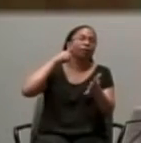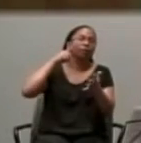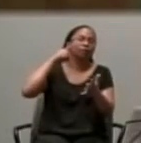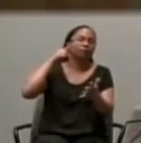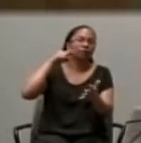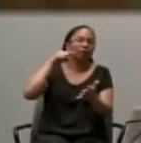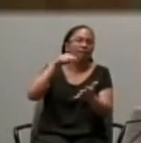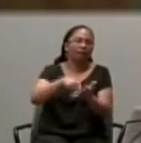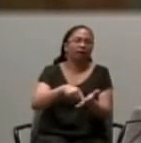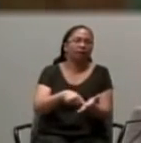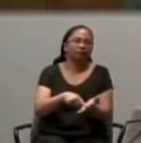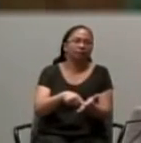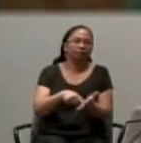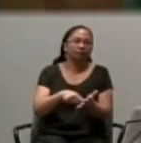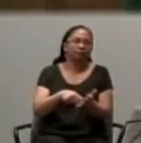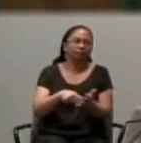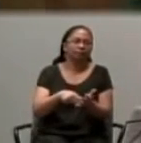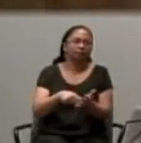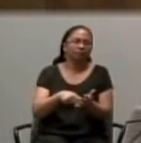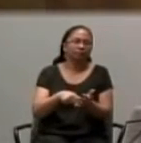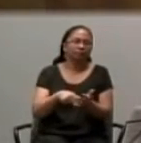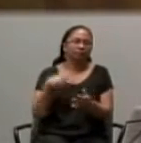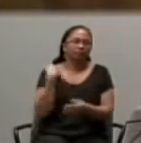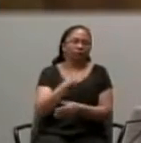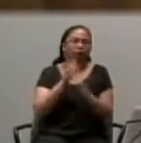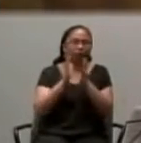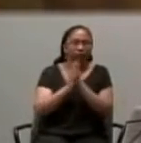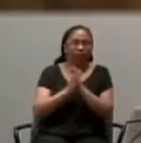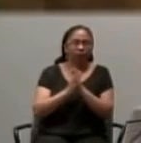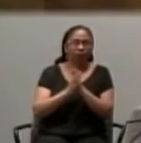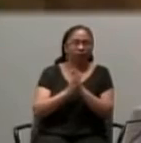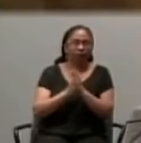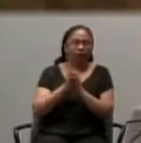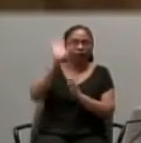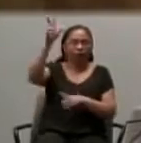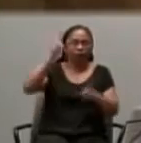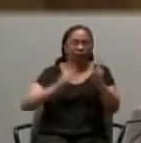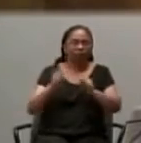Grant your people to love what you command.